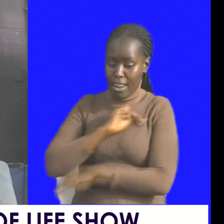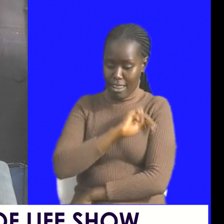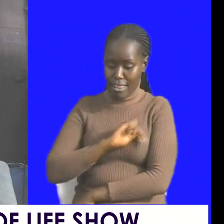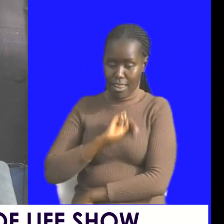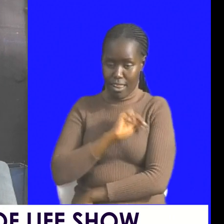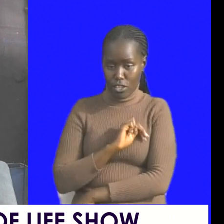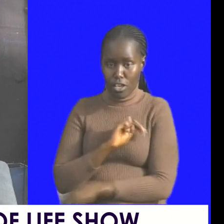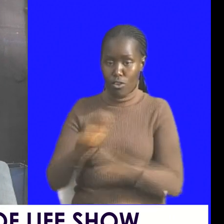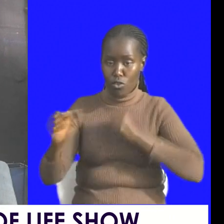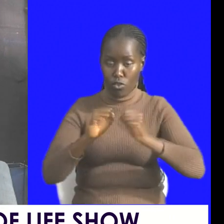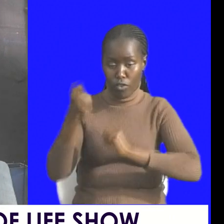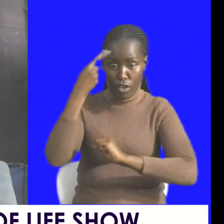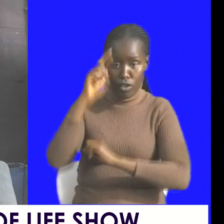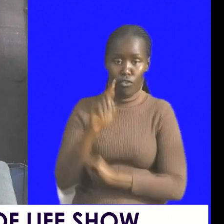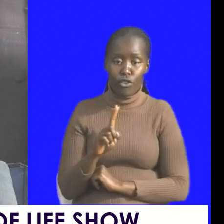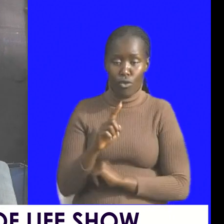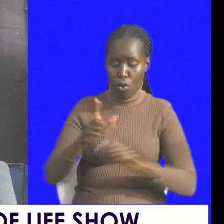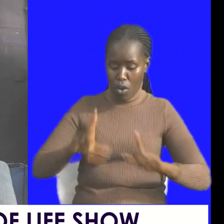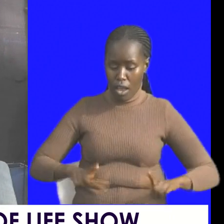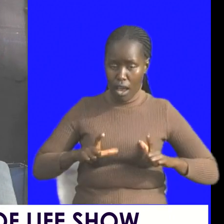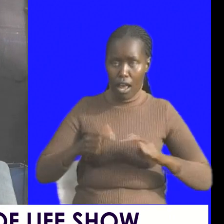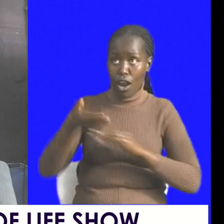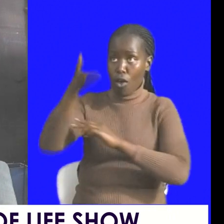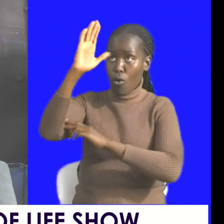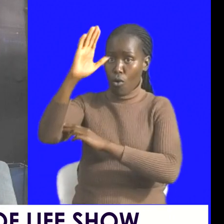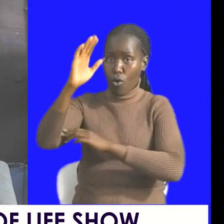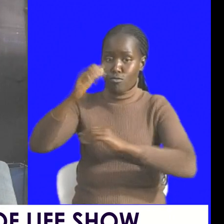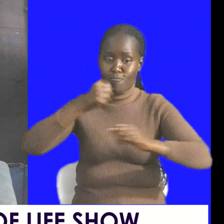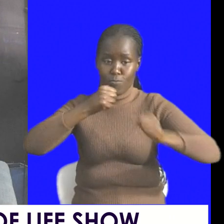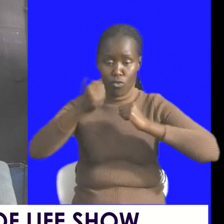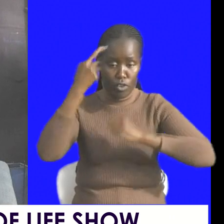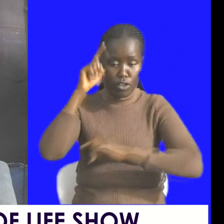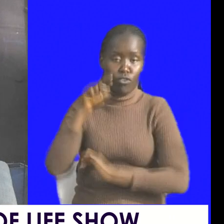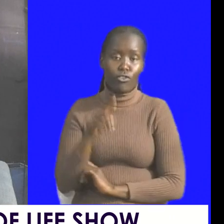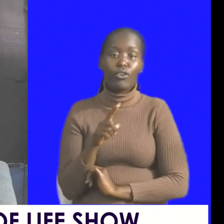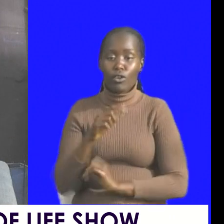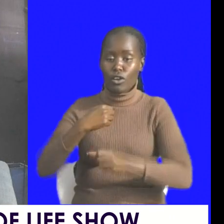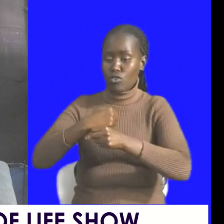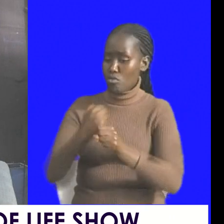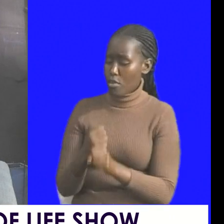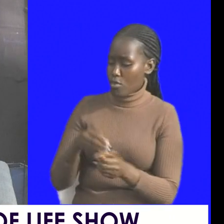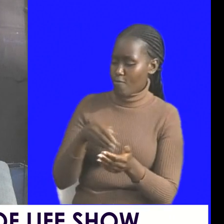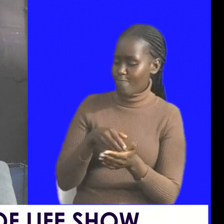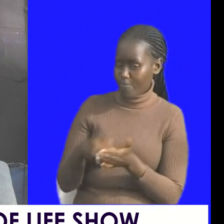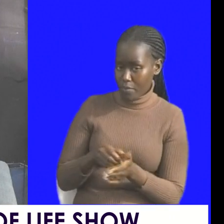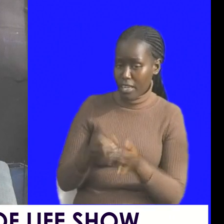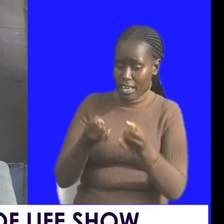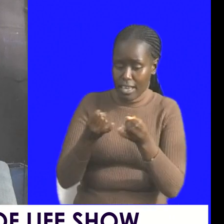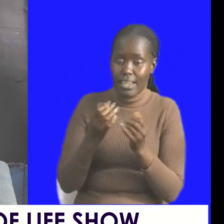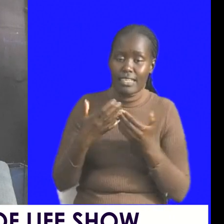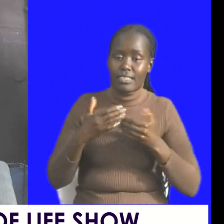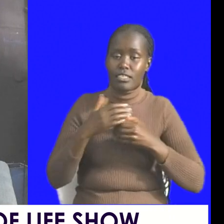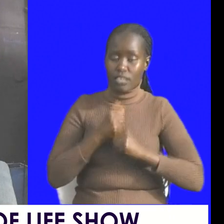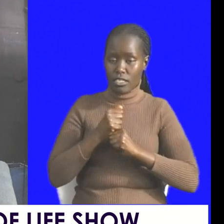god fight for you why walk around vengeful and revengeful it will make you weak trust you me